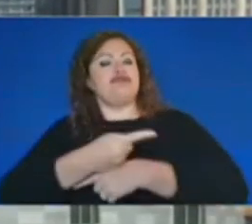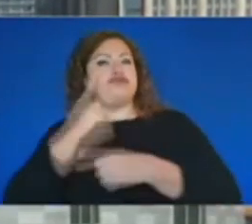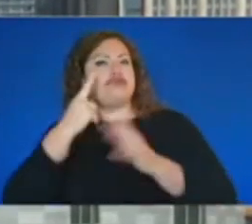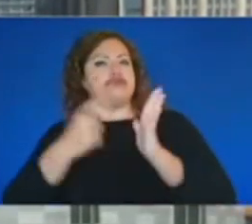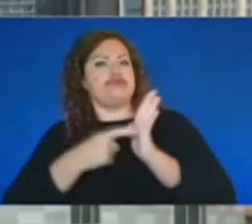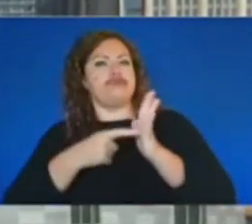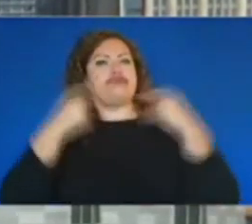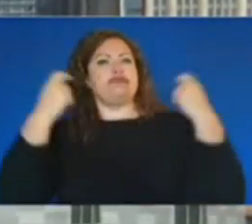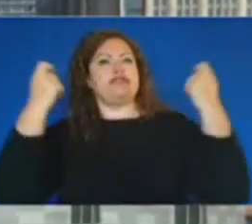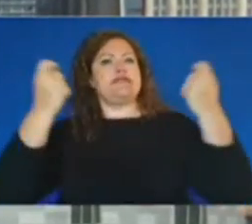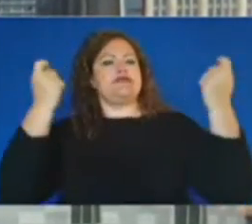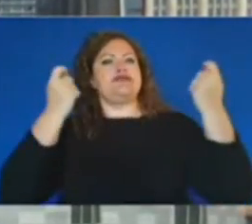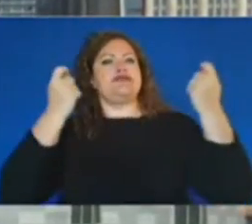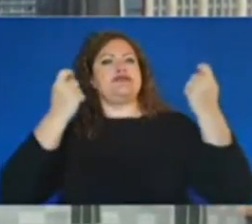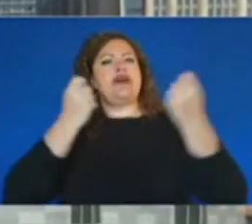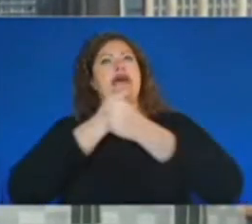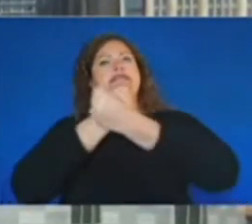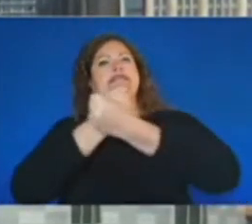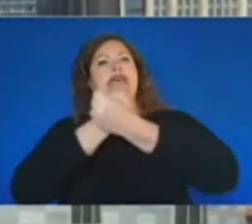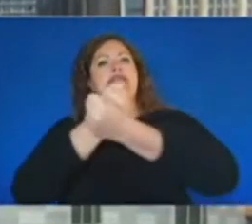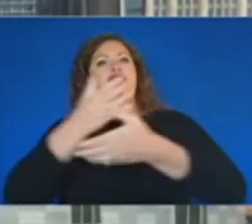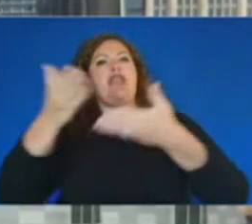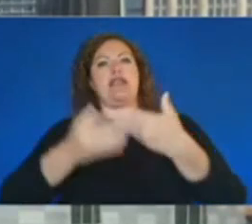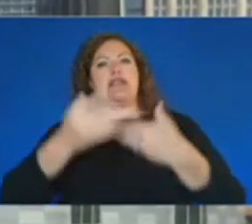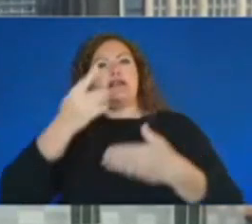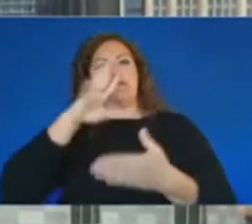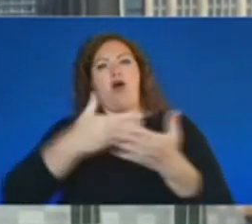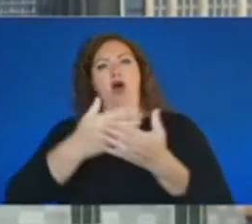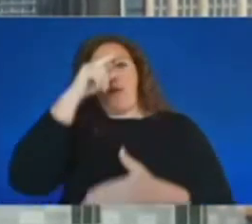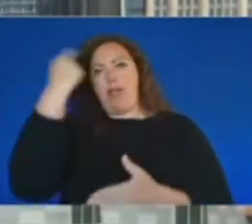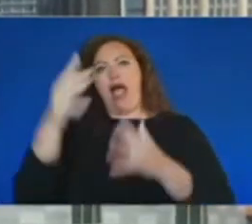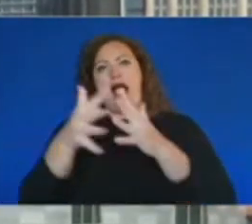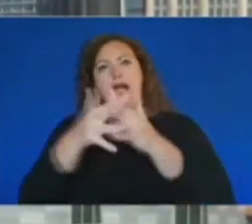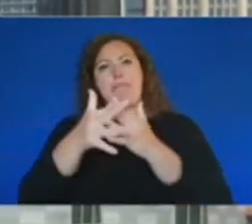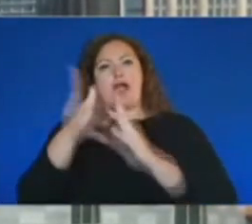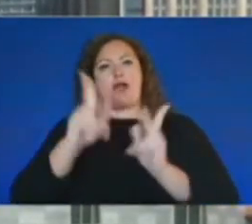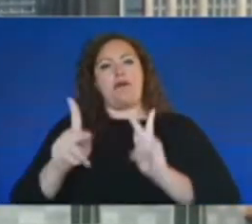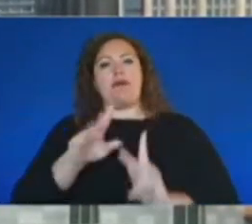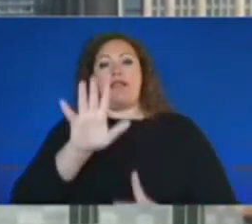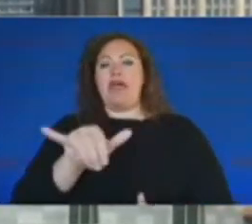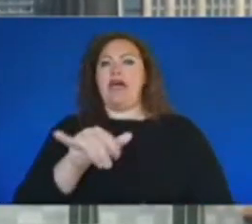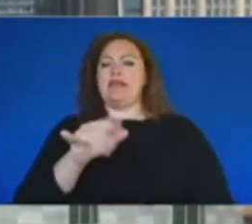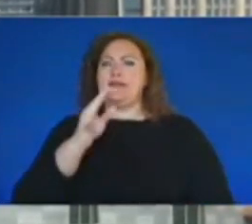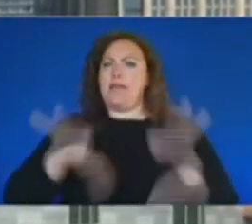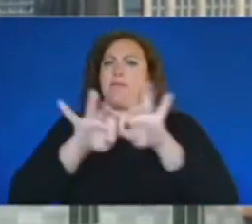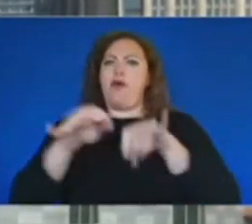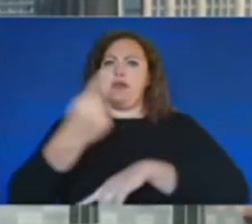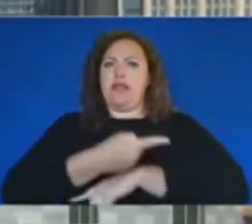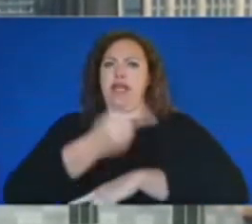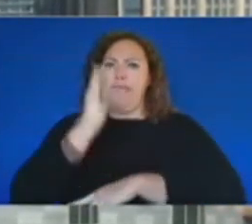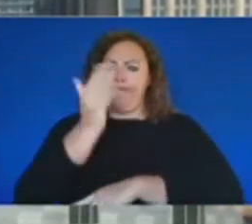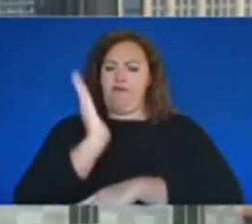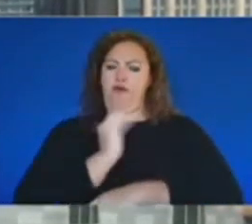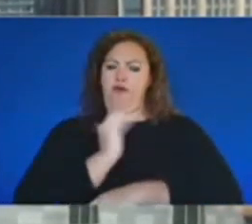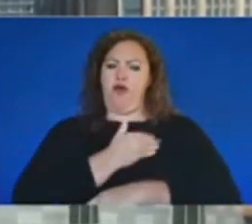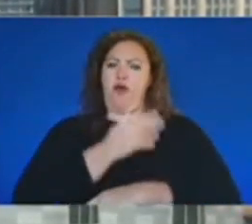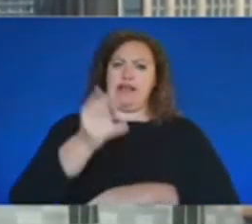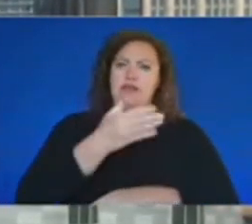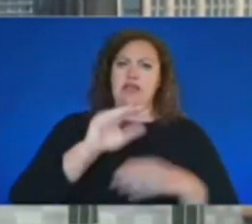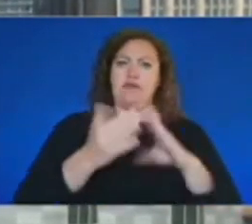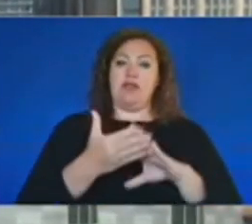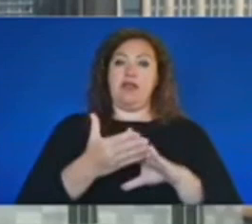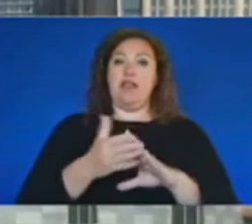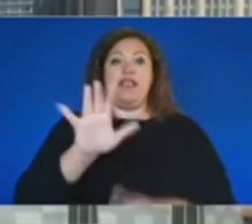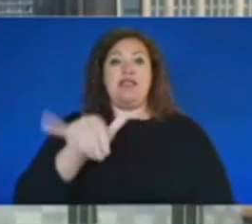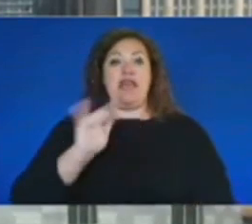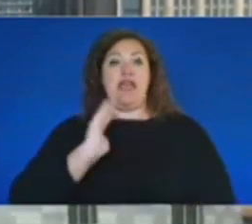And it is a significant day in our history and in our community. It is our country's youngest federal holiday when it was